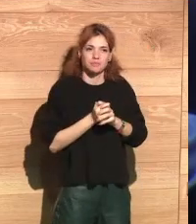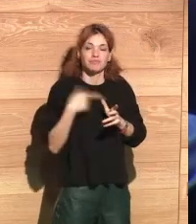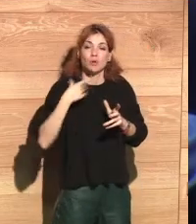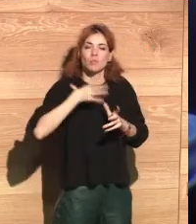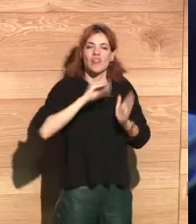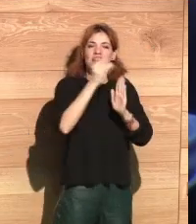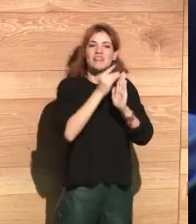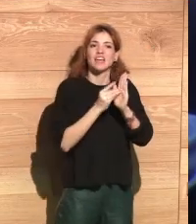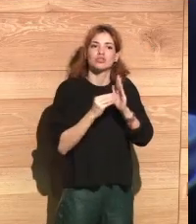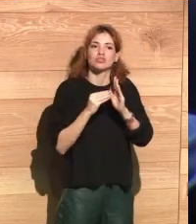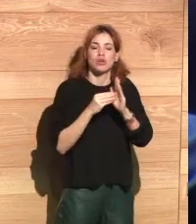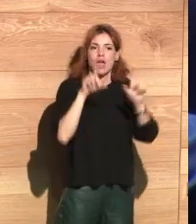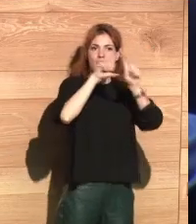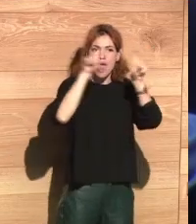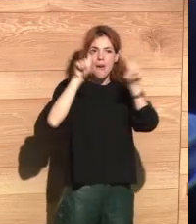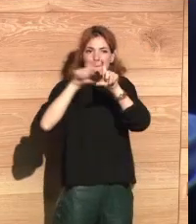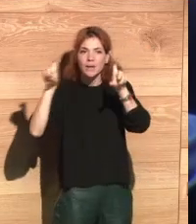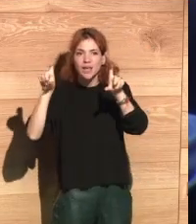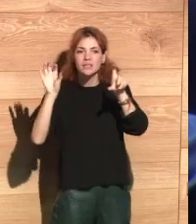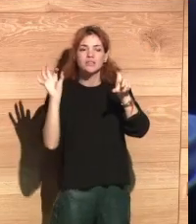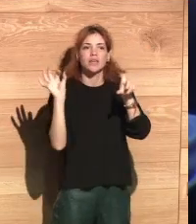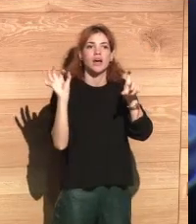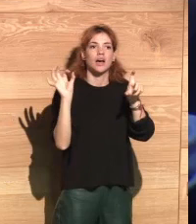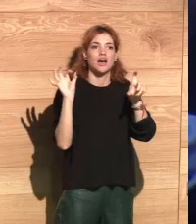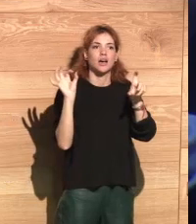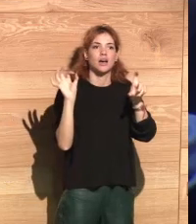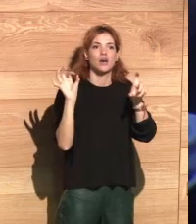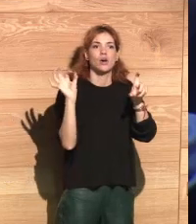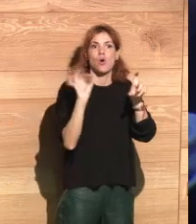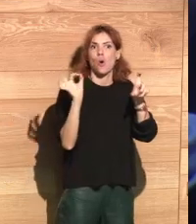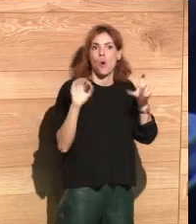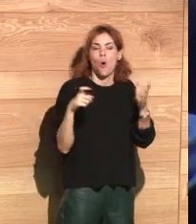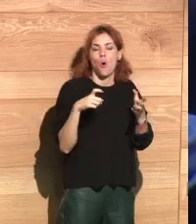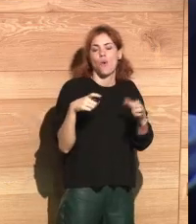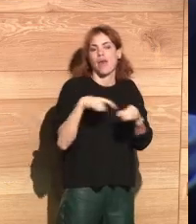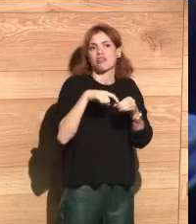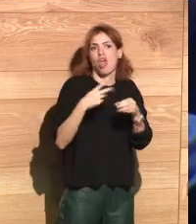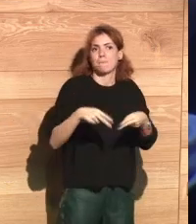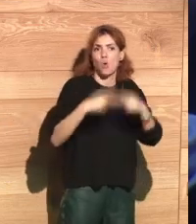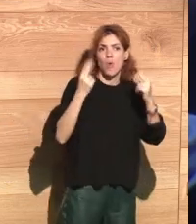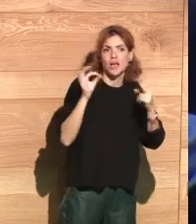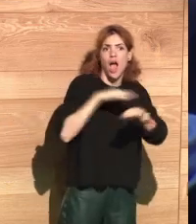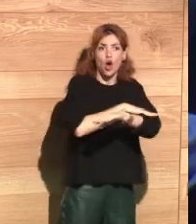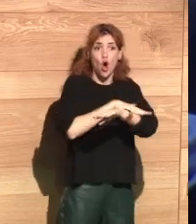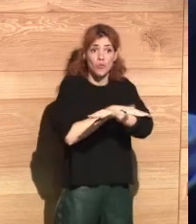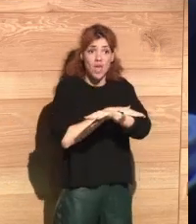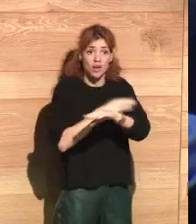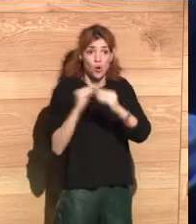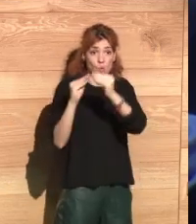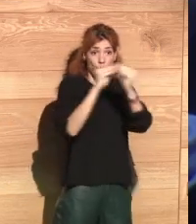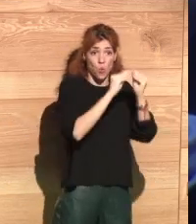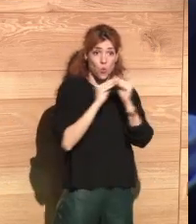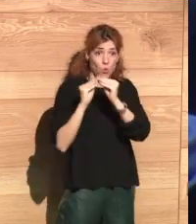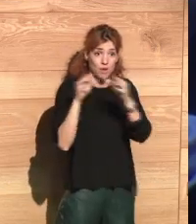this is to put together all the data from many companies and governments and authorities